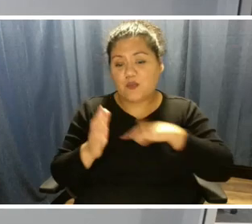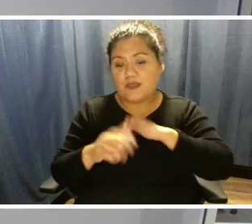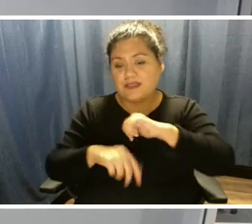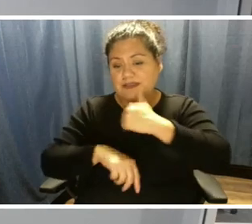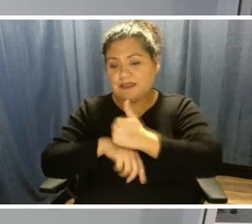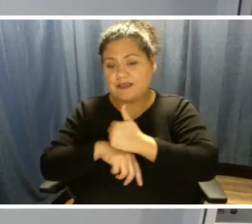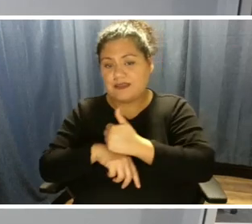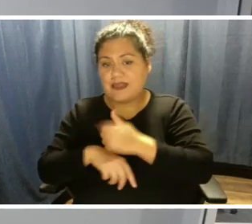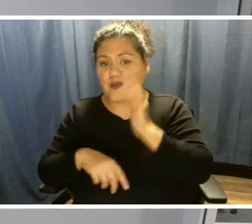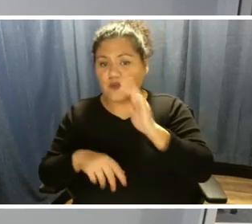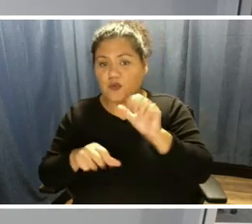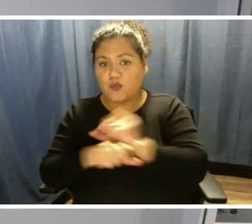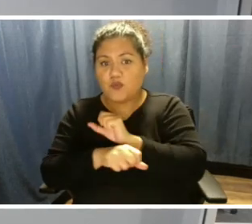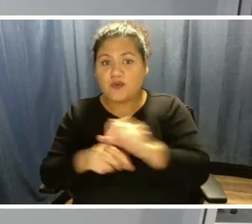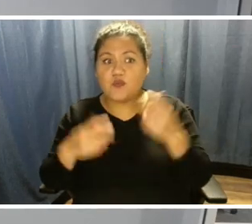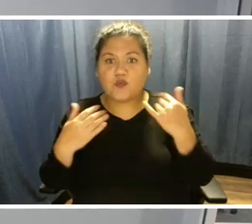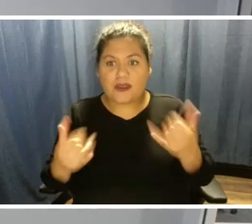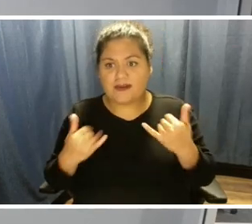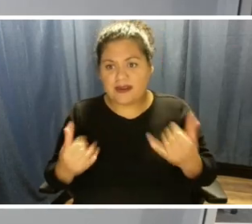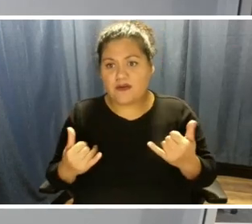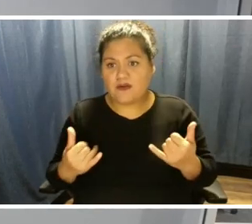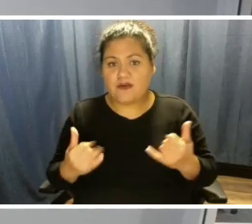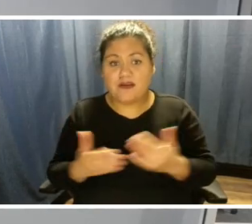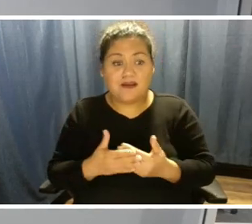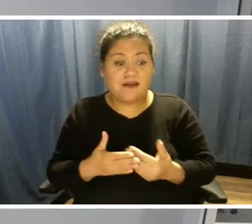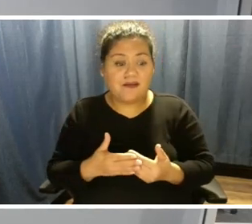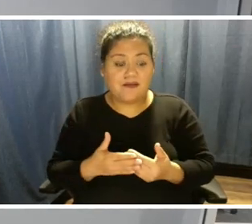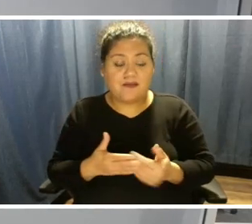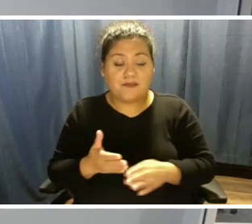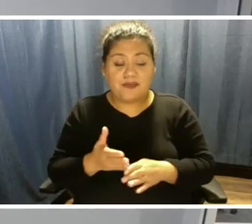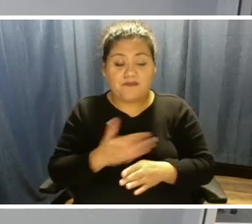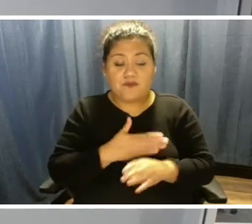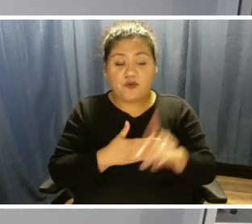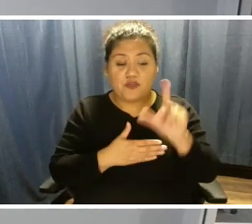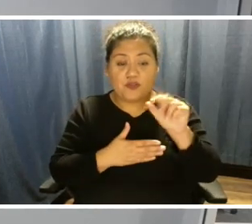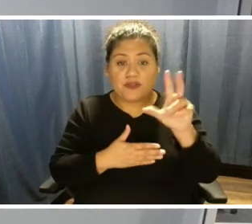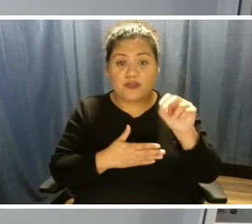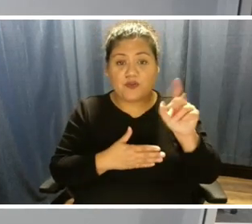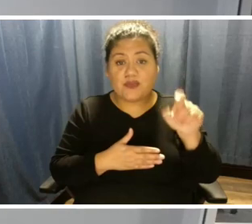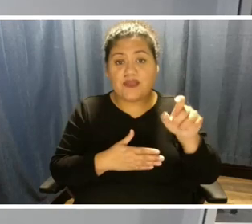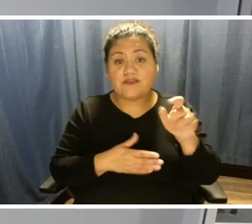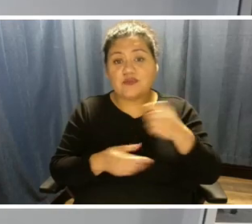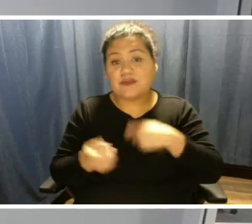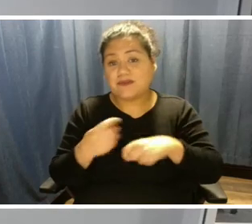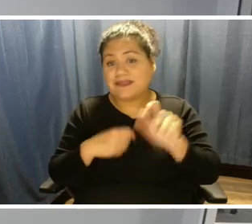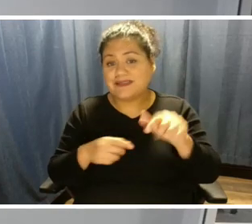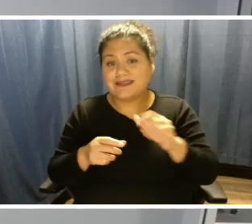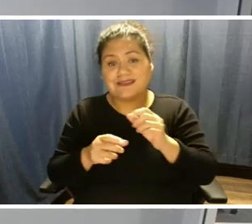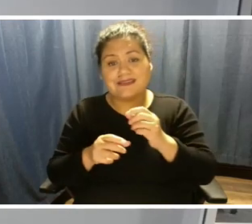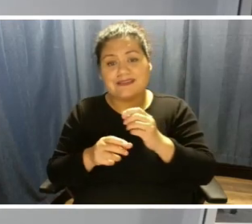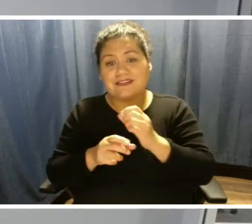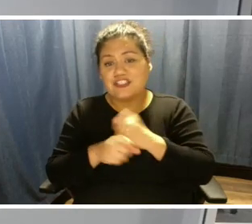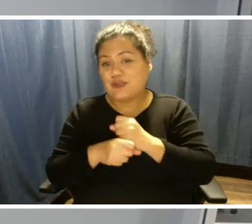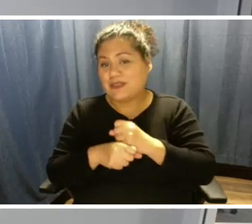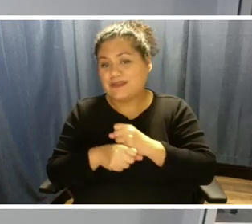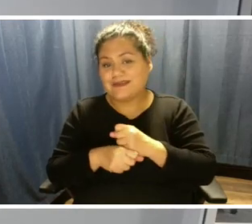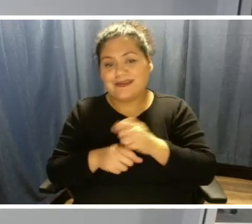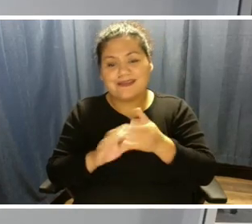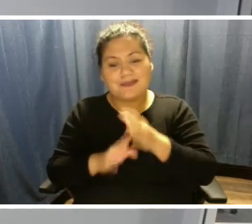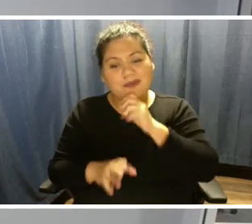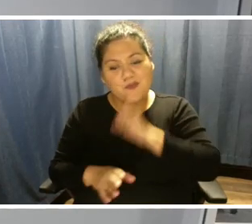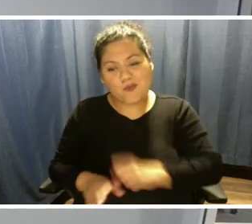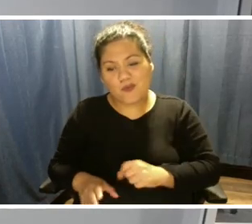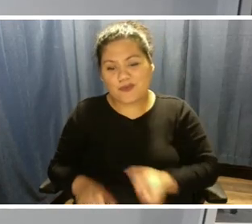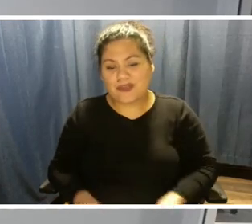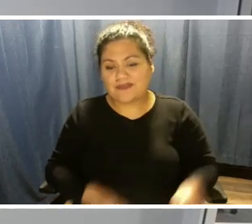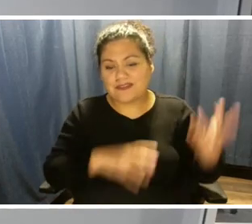work right now. Because before 2030, we have to replace this generation. It's aging out. And without replacement